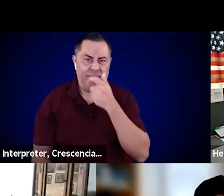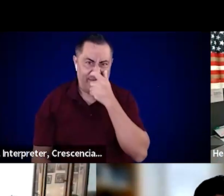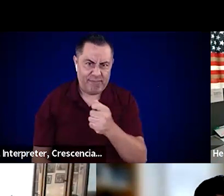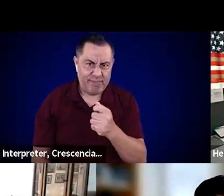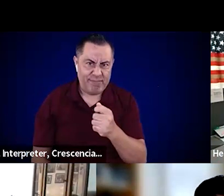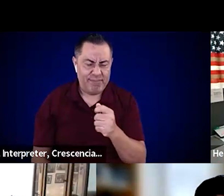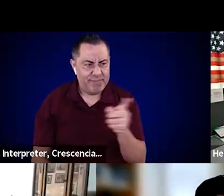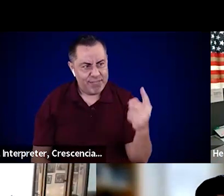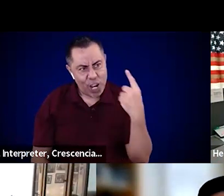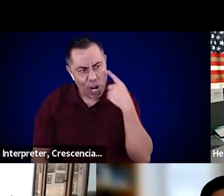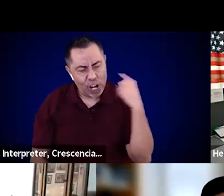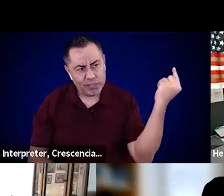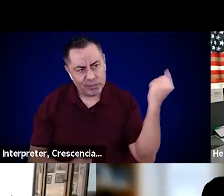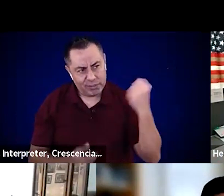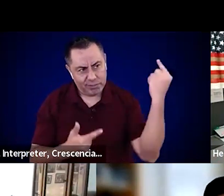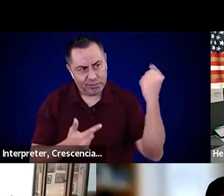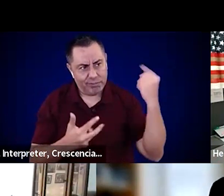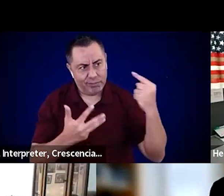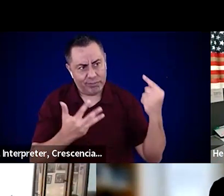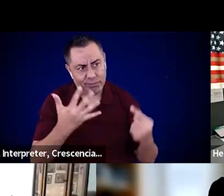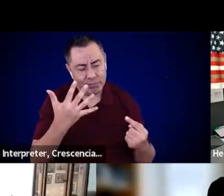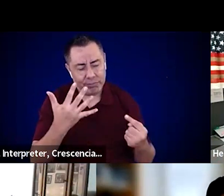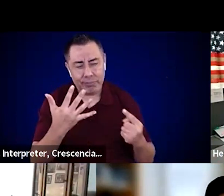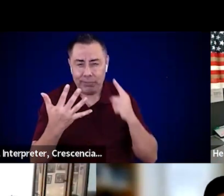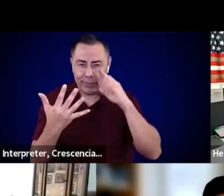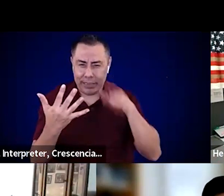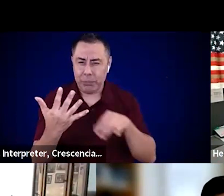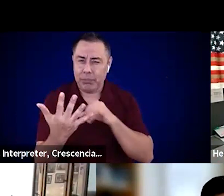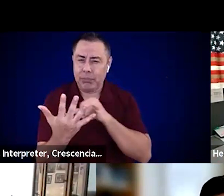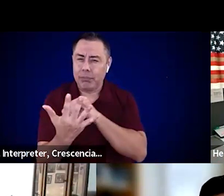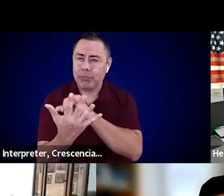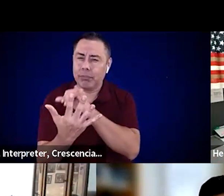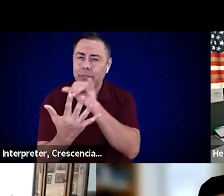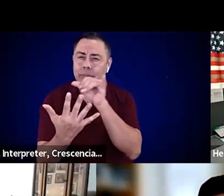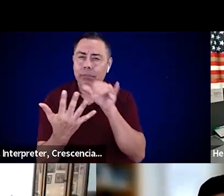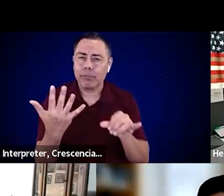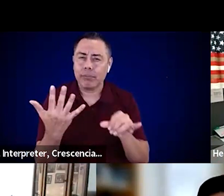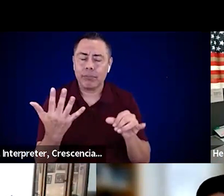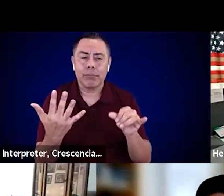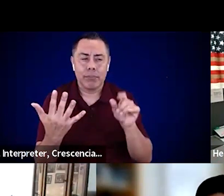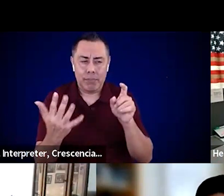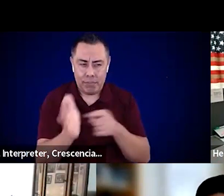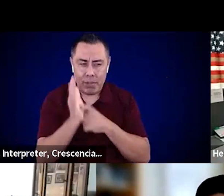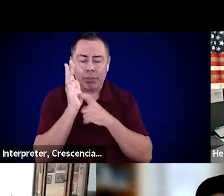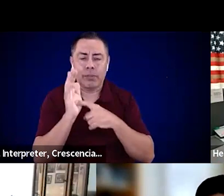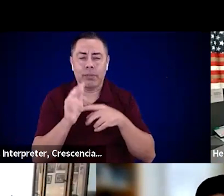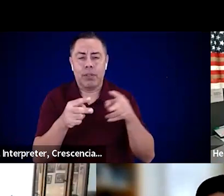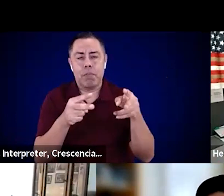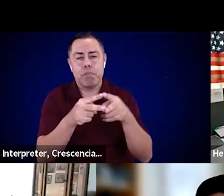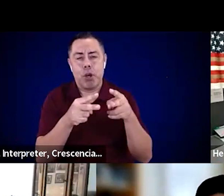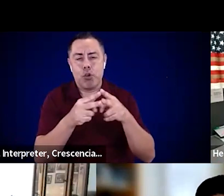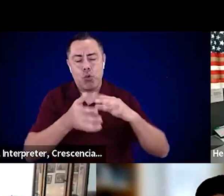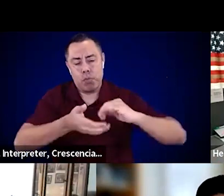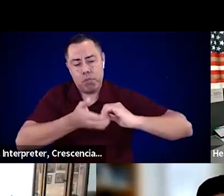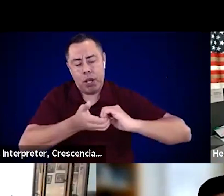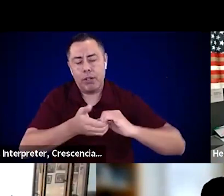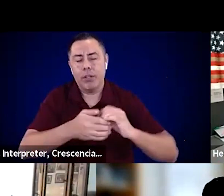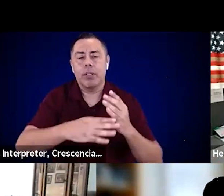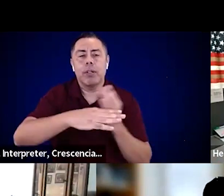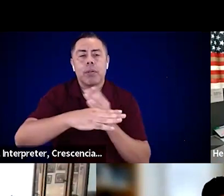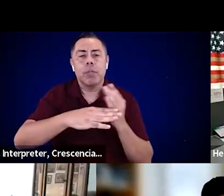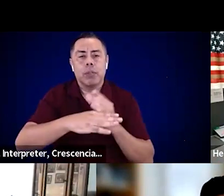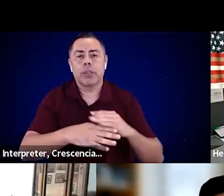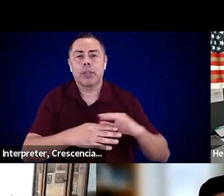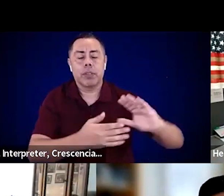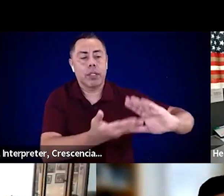is the partnership between emergency managers and individuals with access and functional needs. And I love